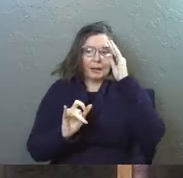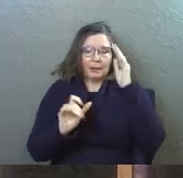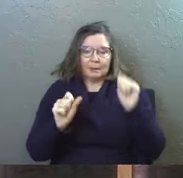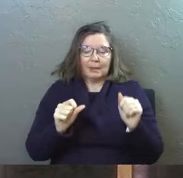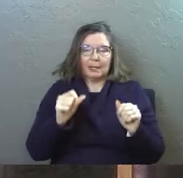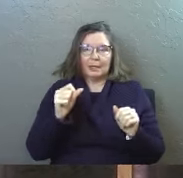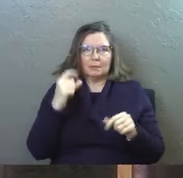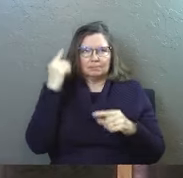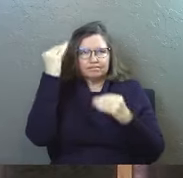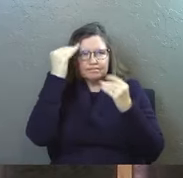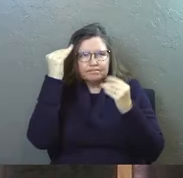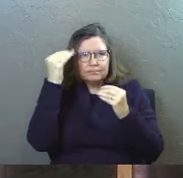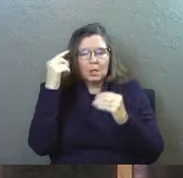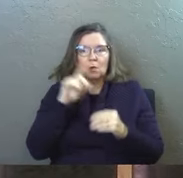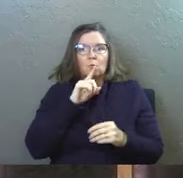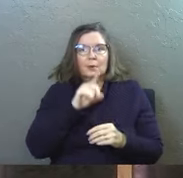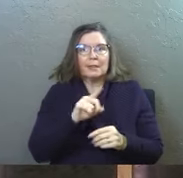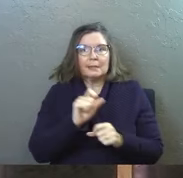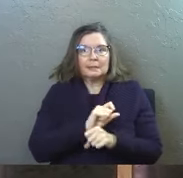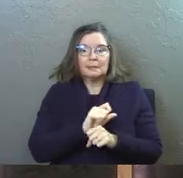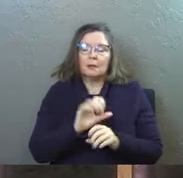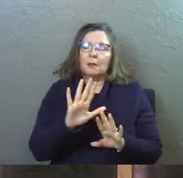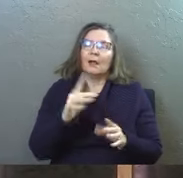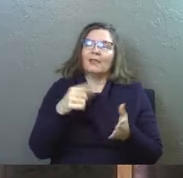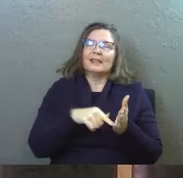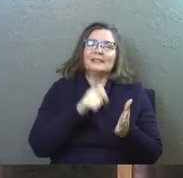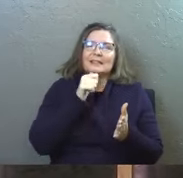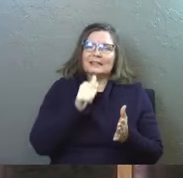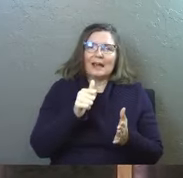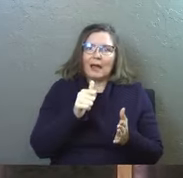logical and realistic about it this again